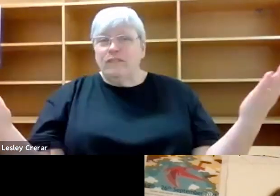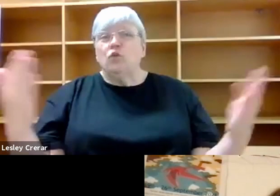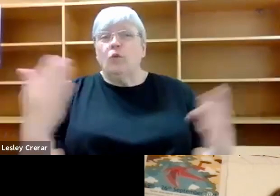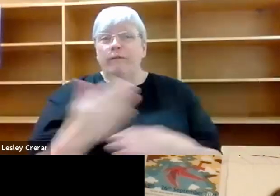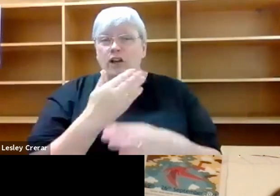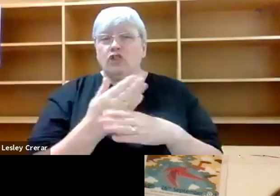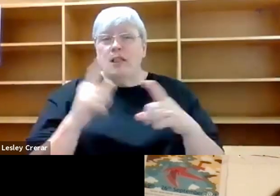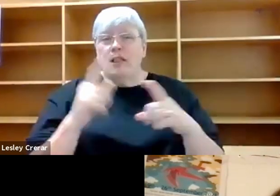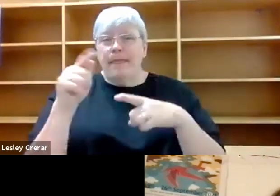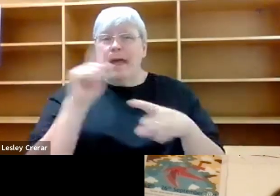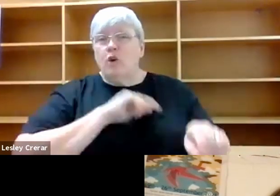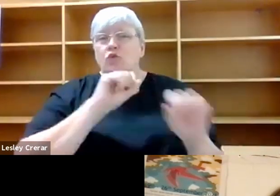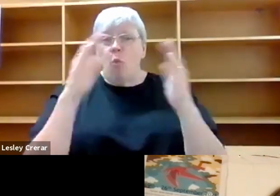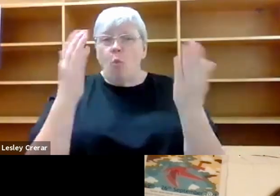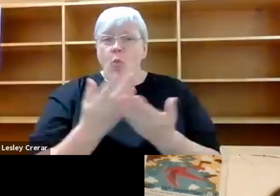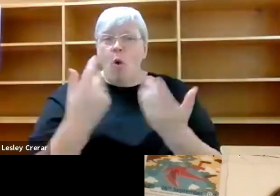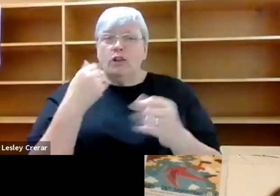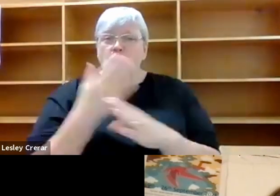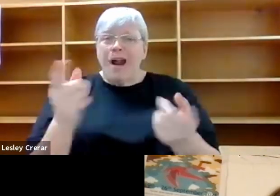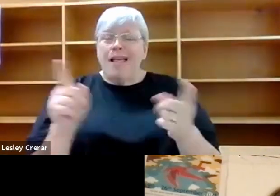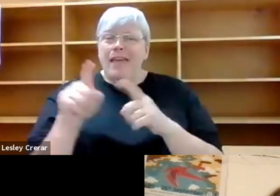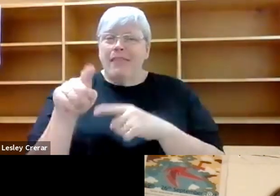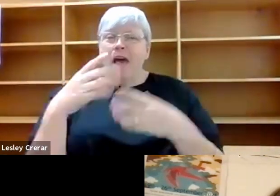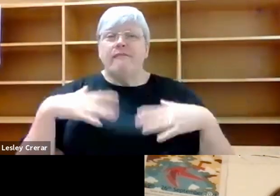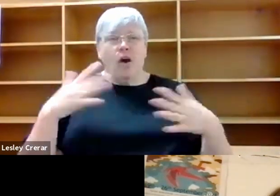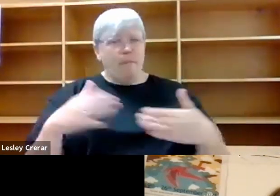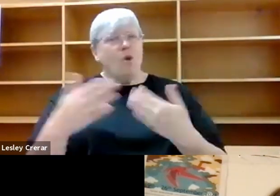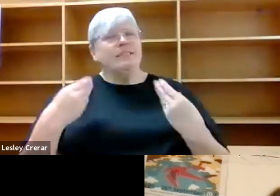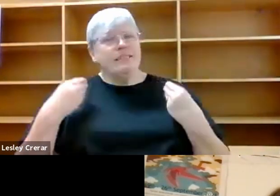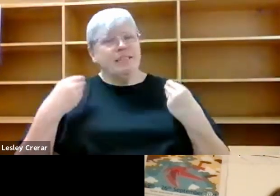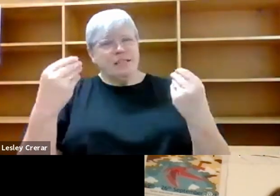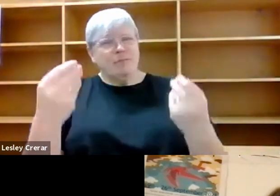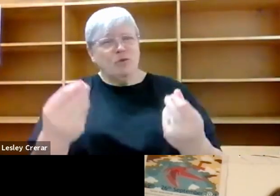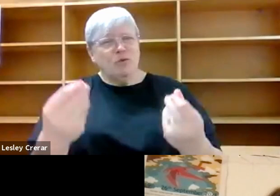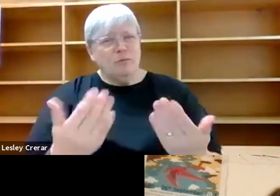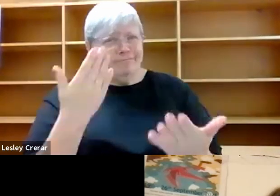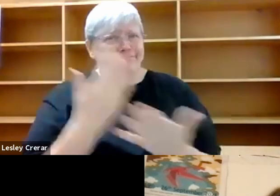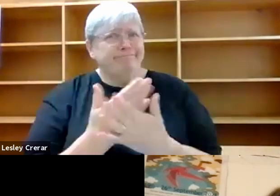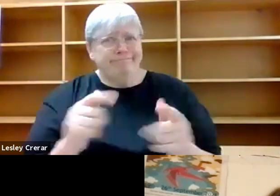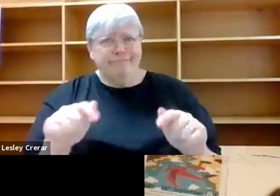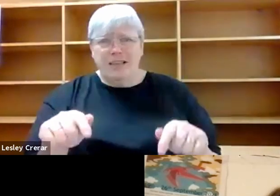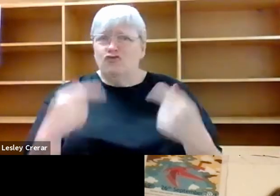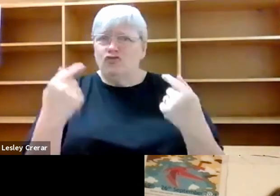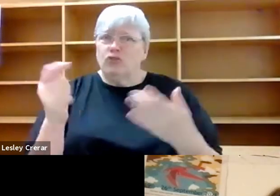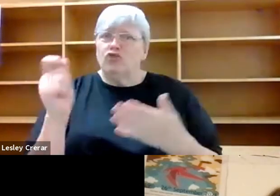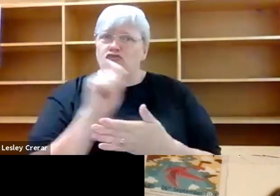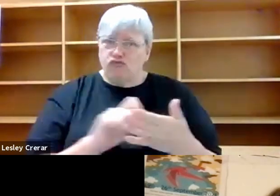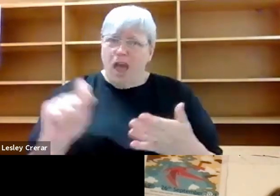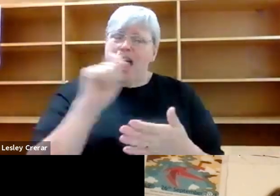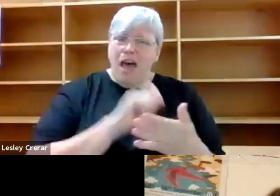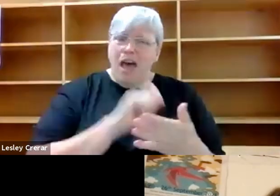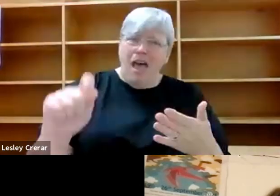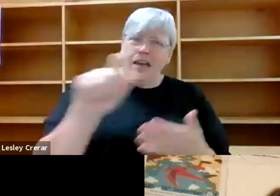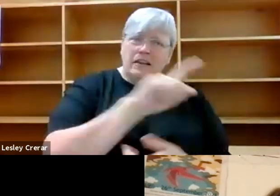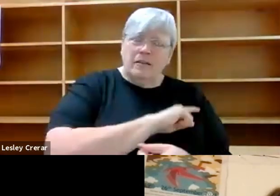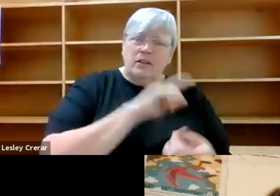It, it felt a lot smoother to me, but yeah, it was, it was a challenge to write. Because I, it meant like constantly calling attention